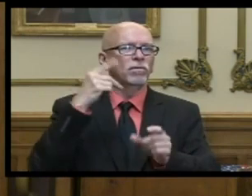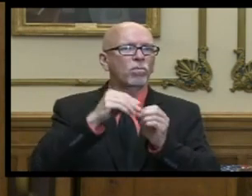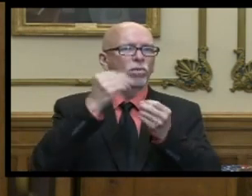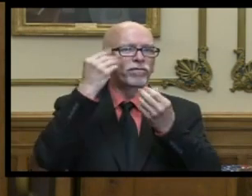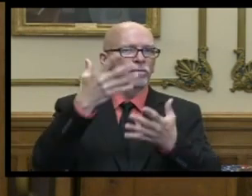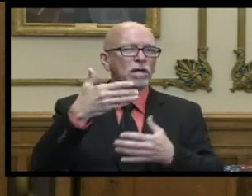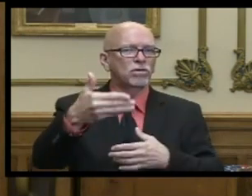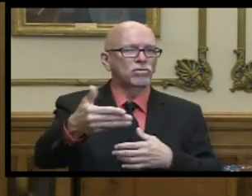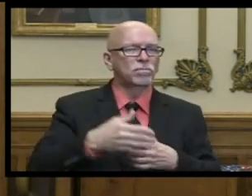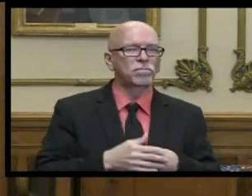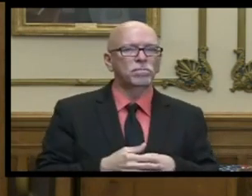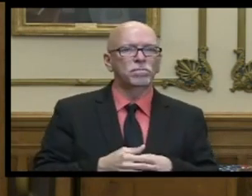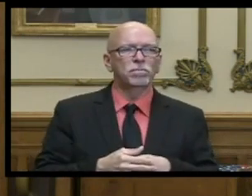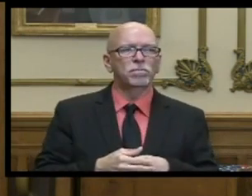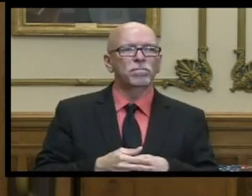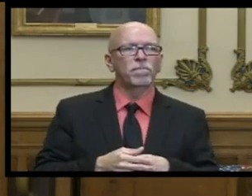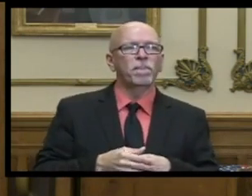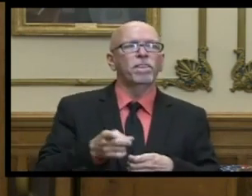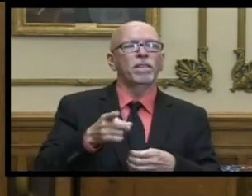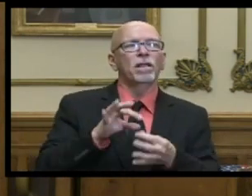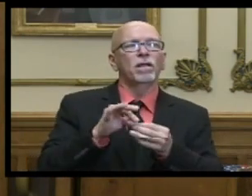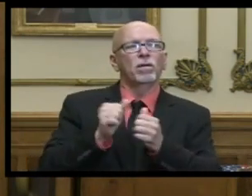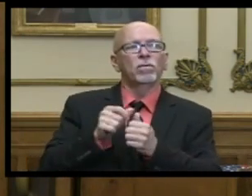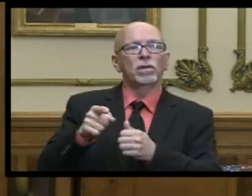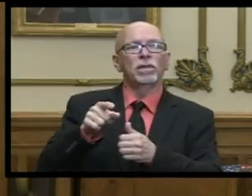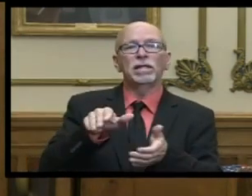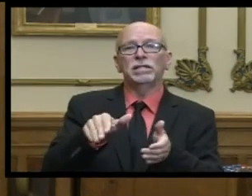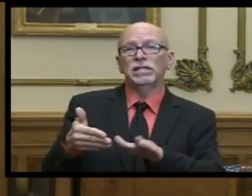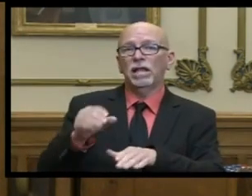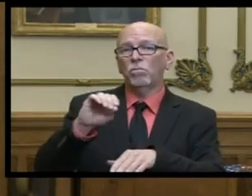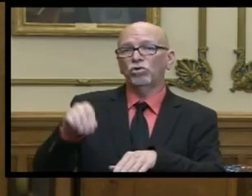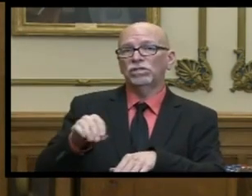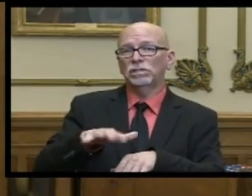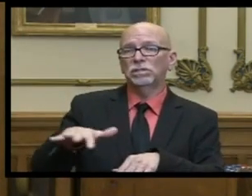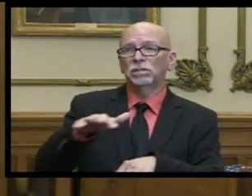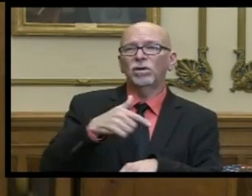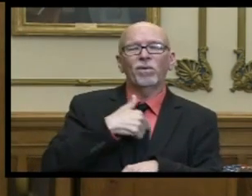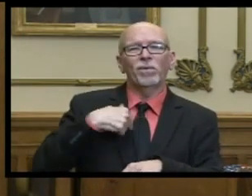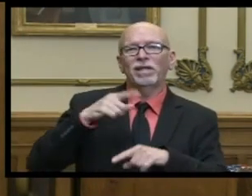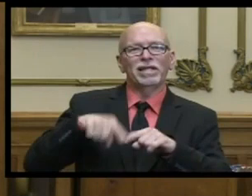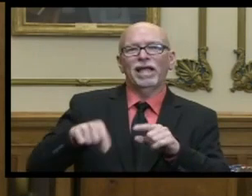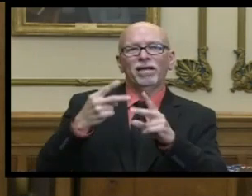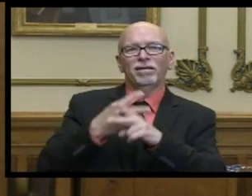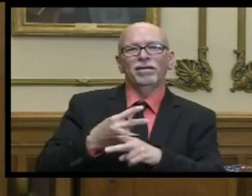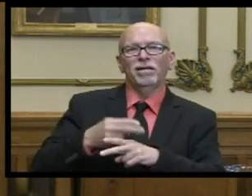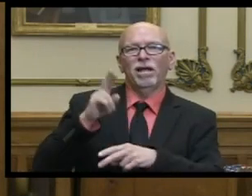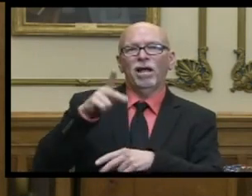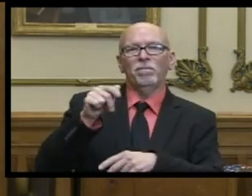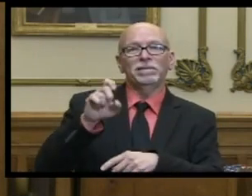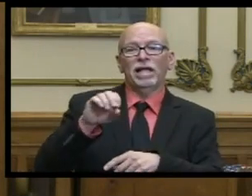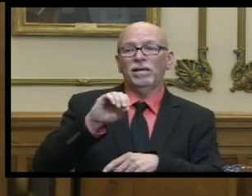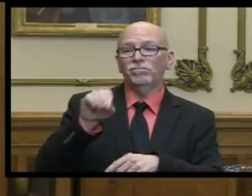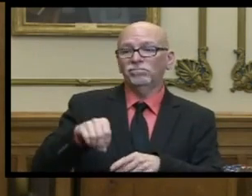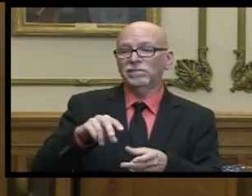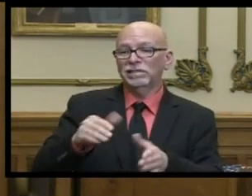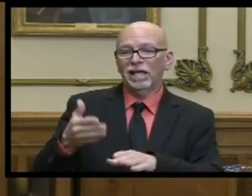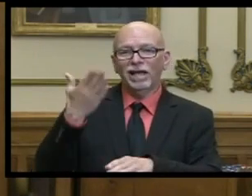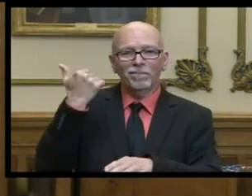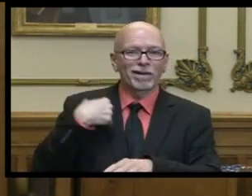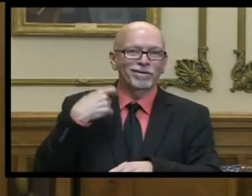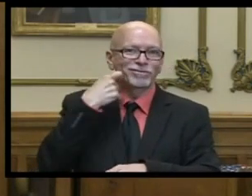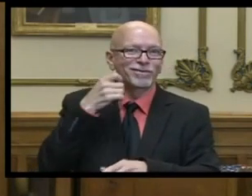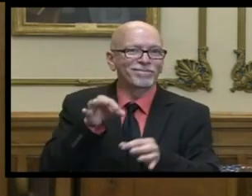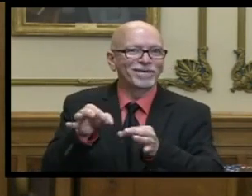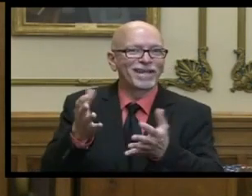information on that as it pertains to the mortality rates we couldn't calculate the updated mortality rates for the reasons that i just